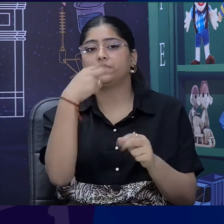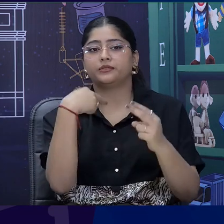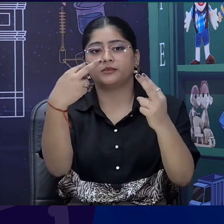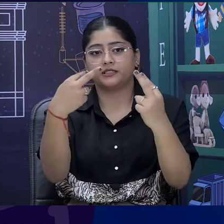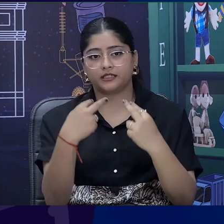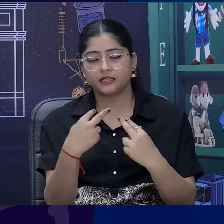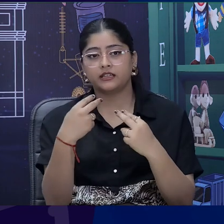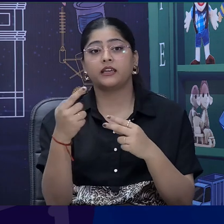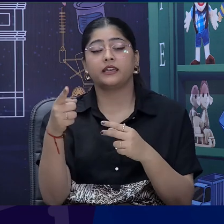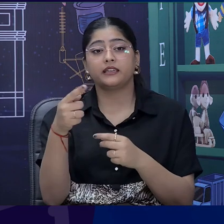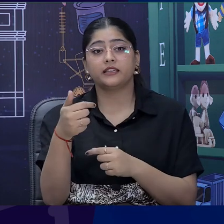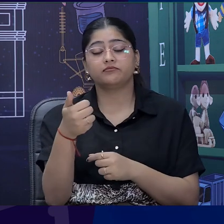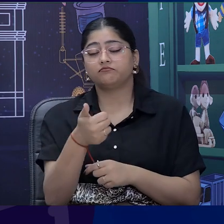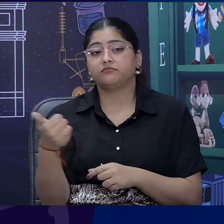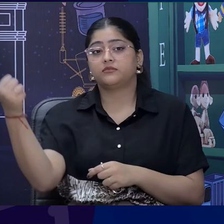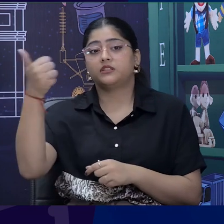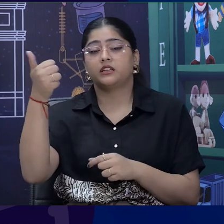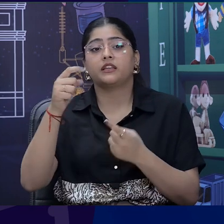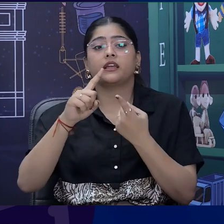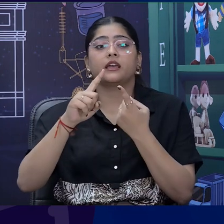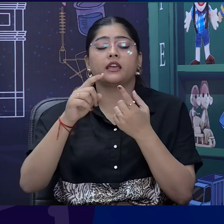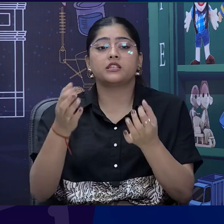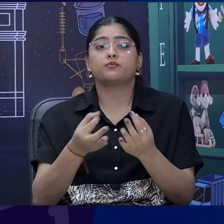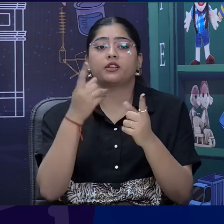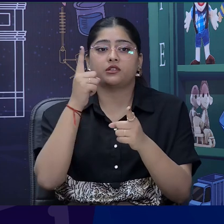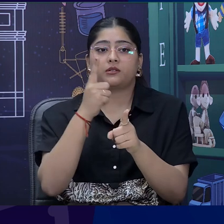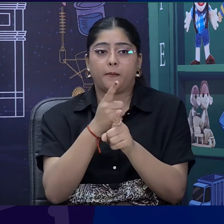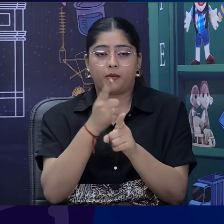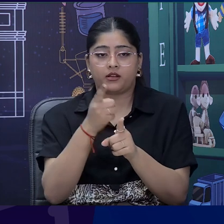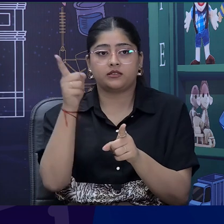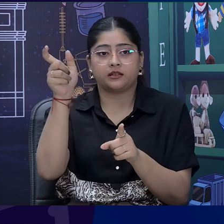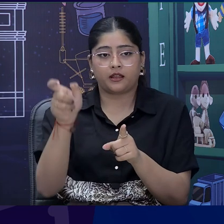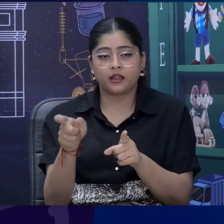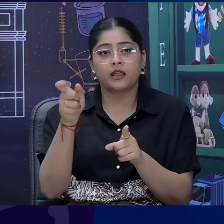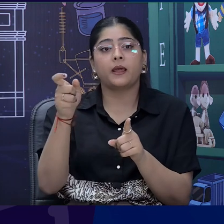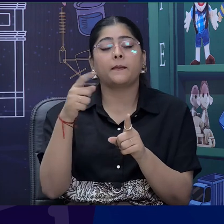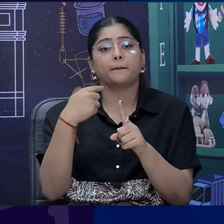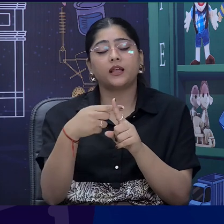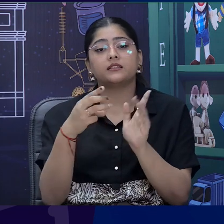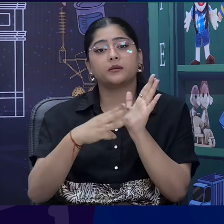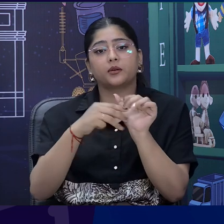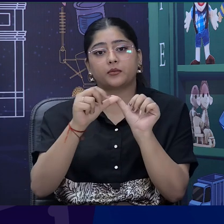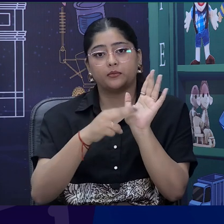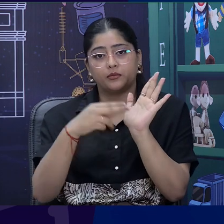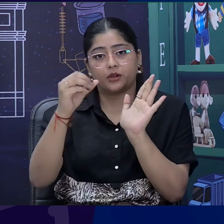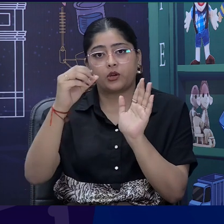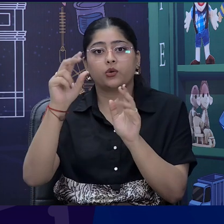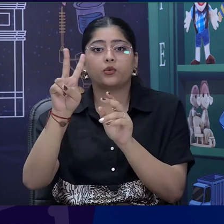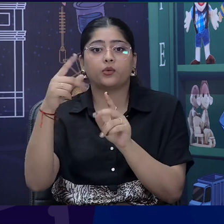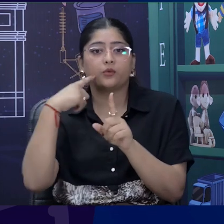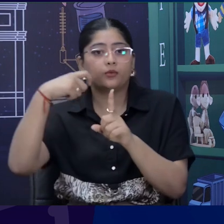ma'am is senior special educator and governing board member from Mano Vikas Charitable Society.